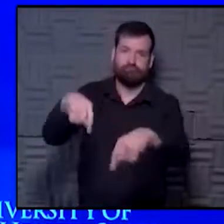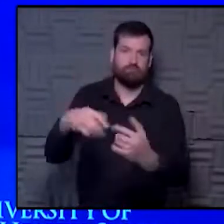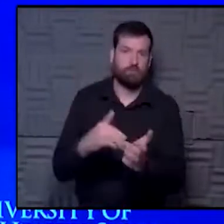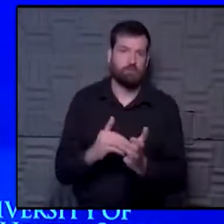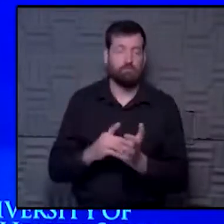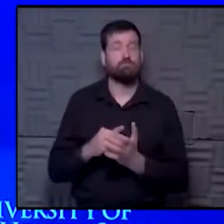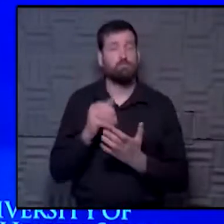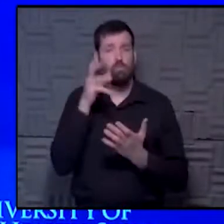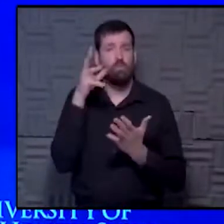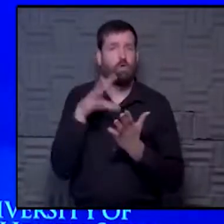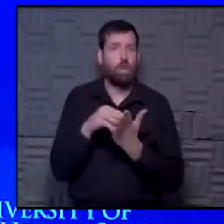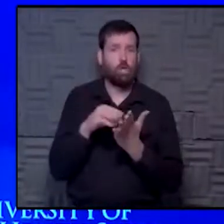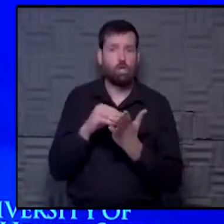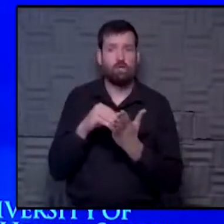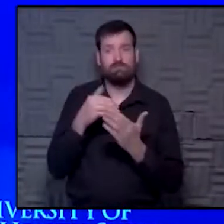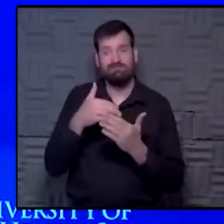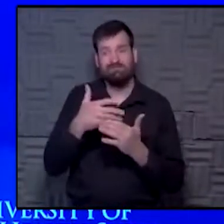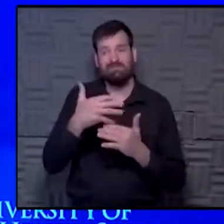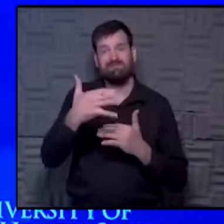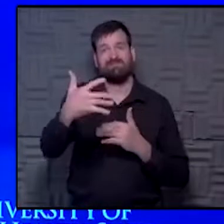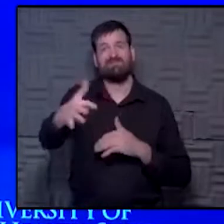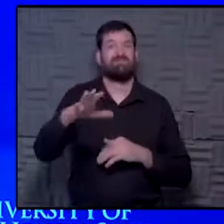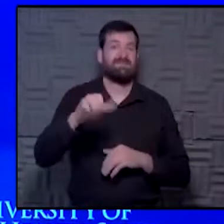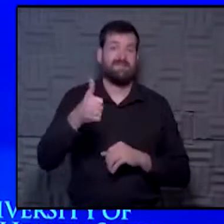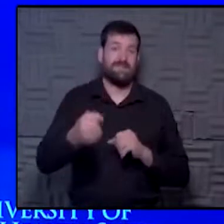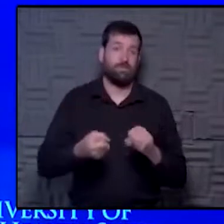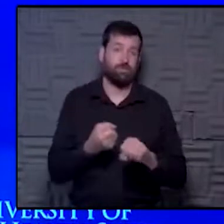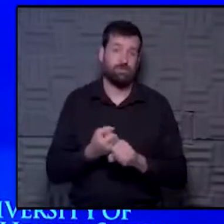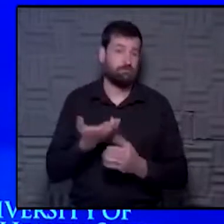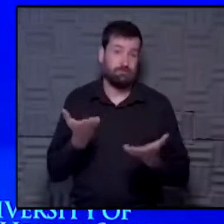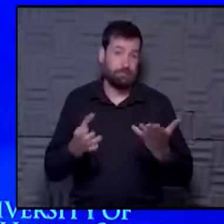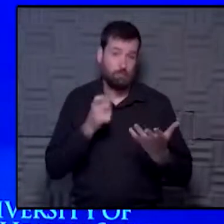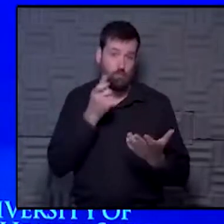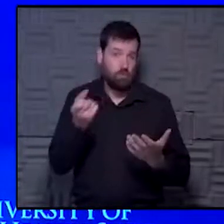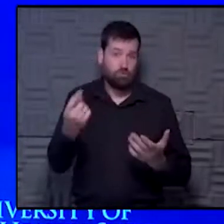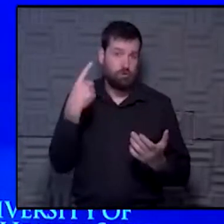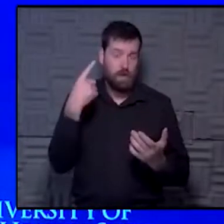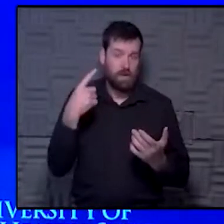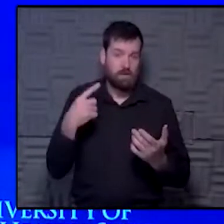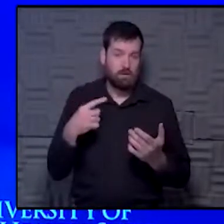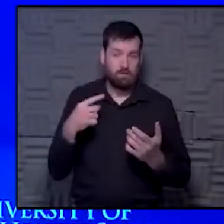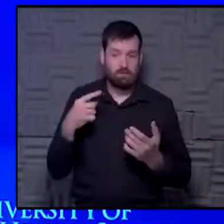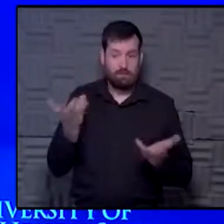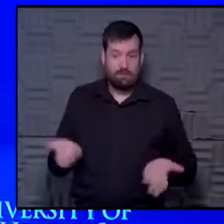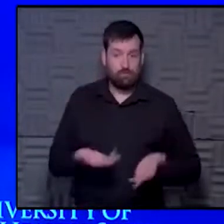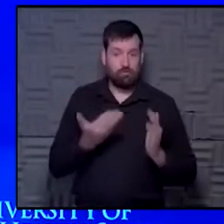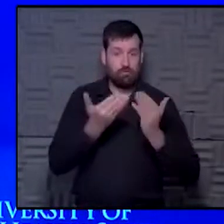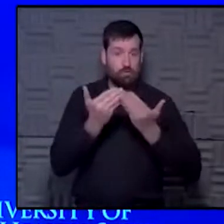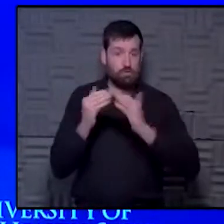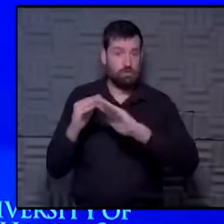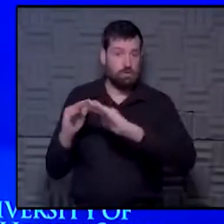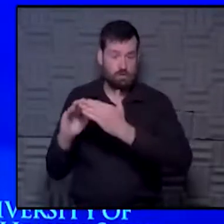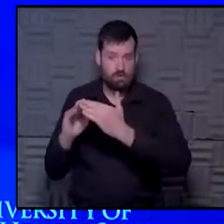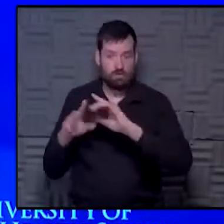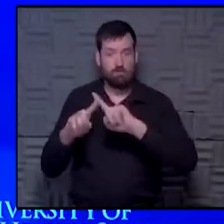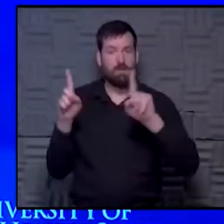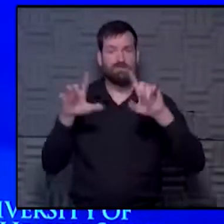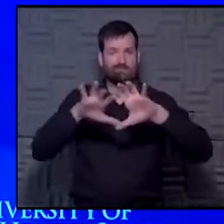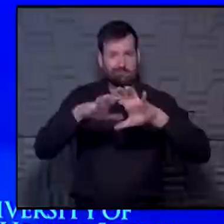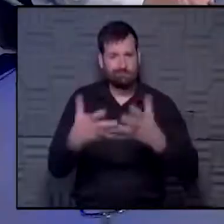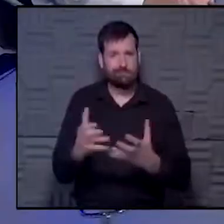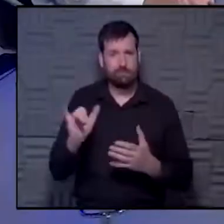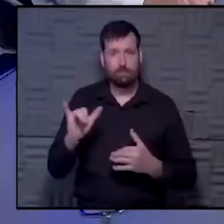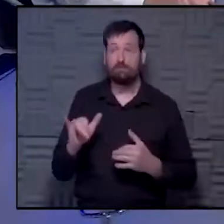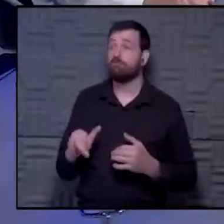that probably for a decade. And we probably won't really understand what this has meant, both here in our community, but globally for quite some time.